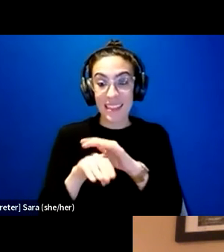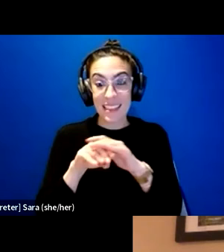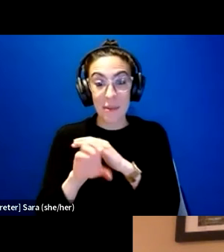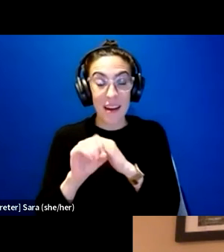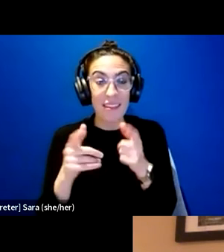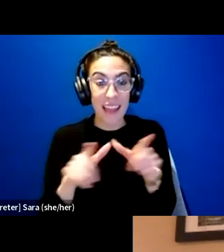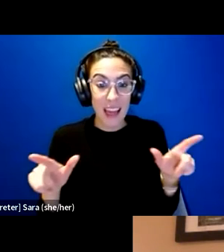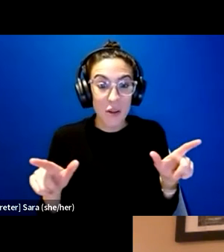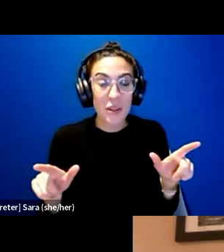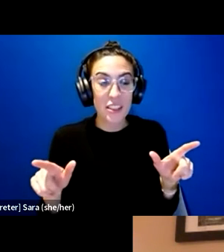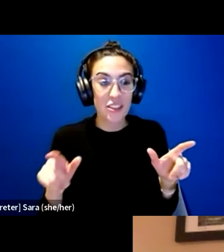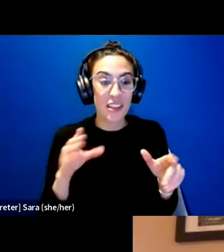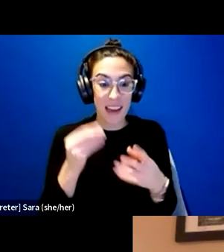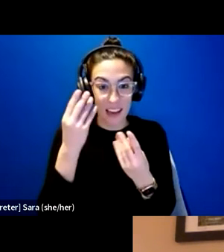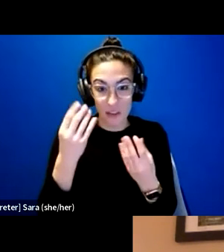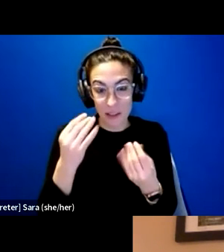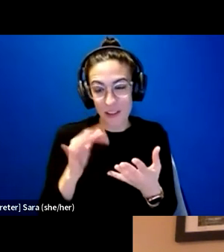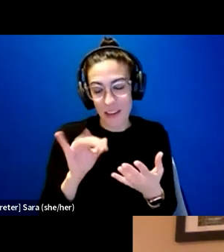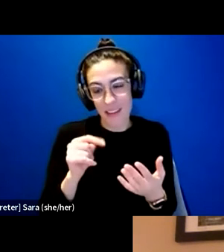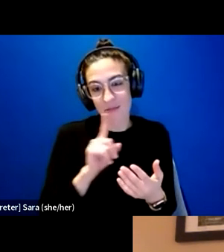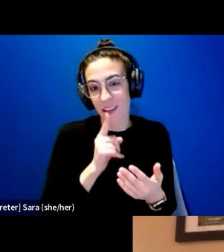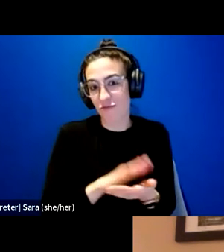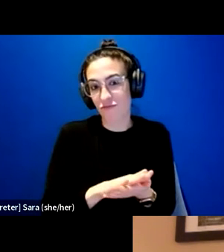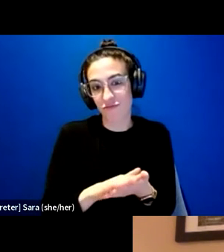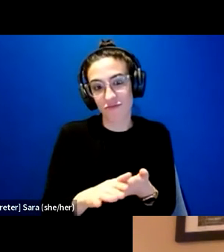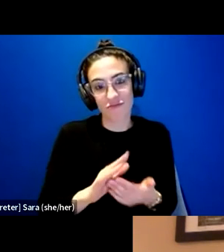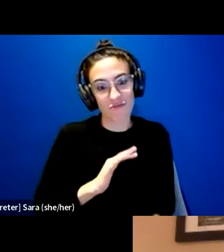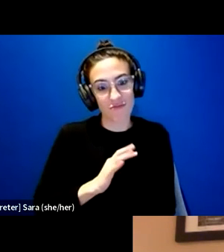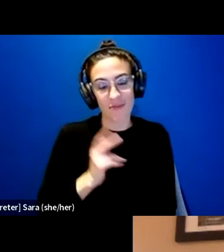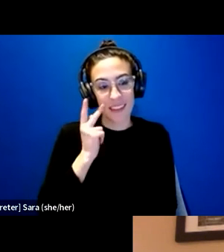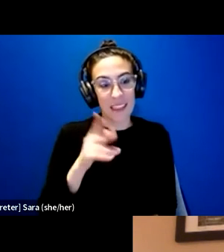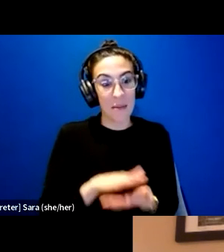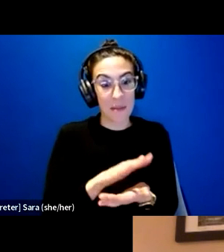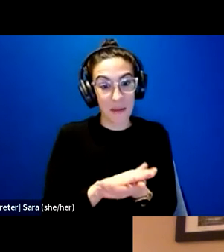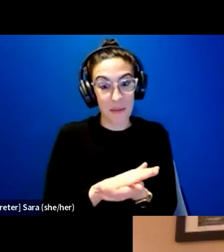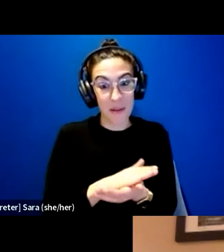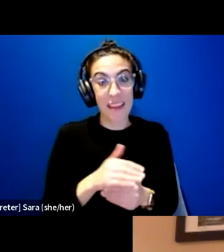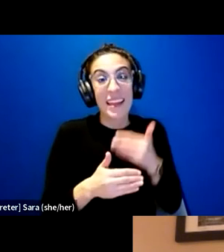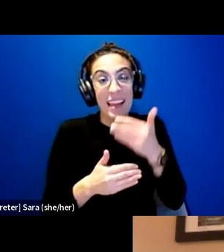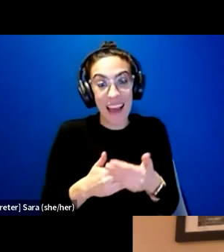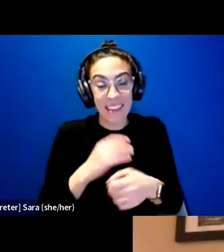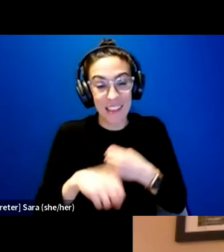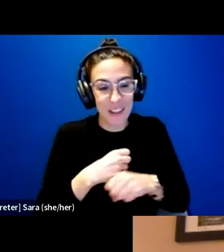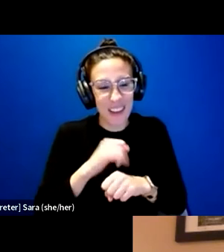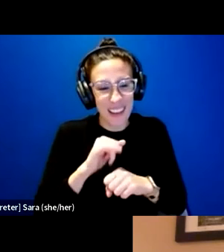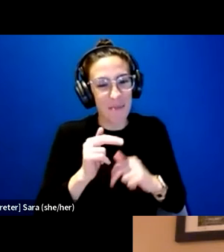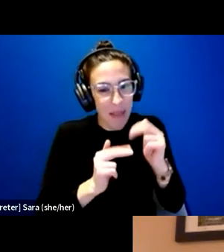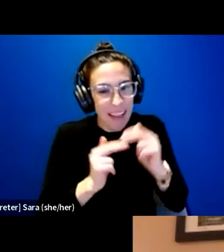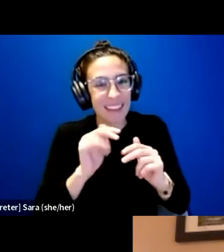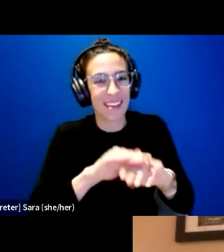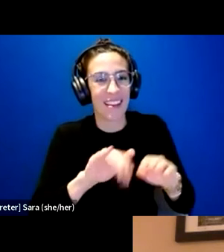information. And it's really nice to see a paper come the following year that builds upon that idea.